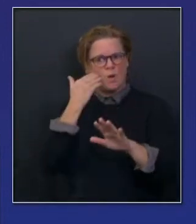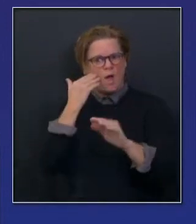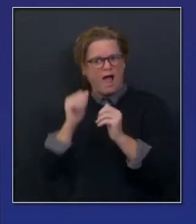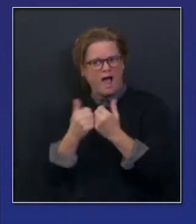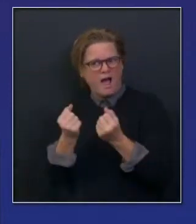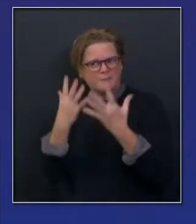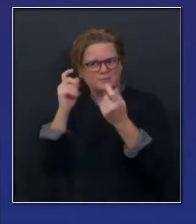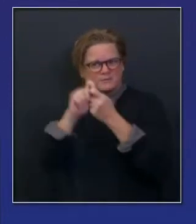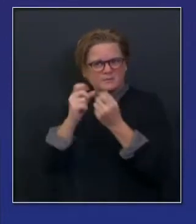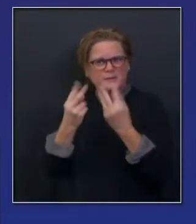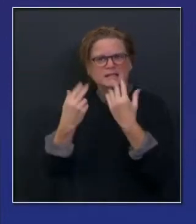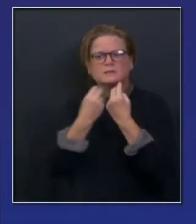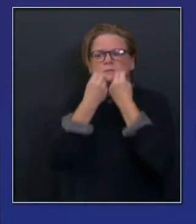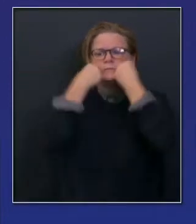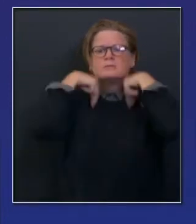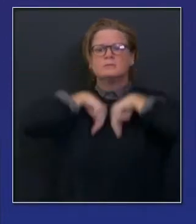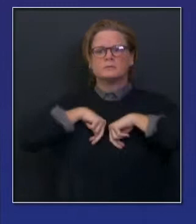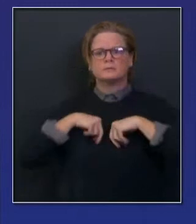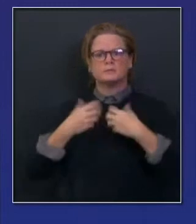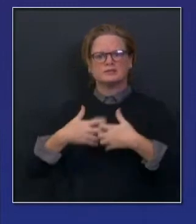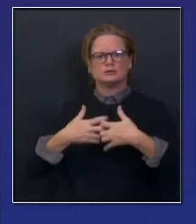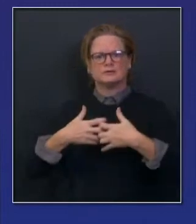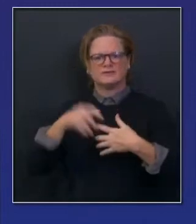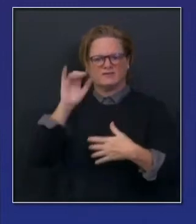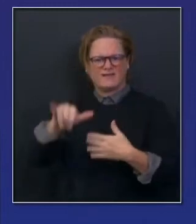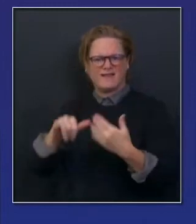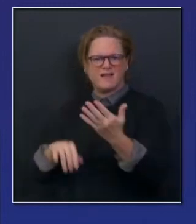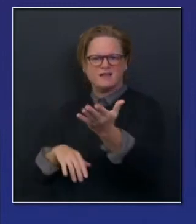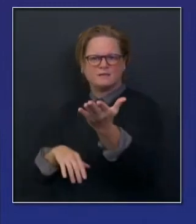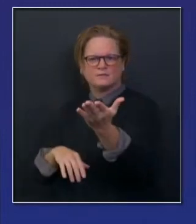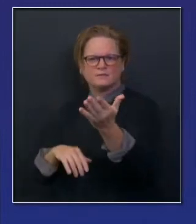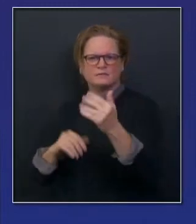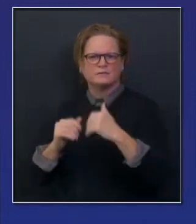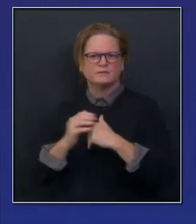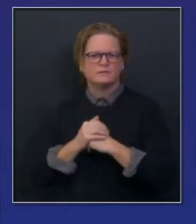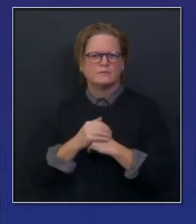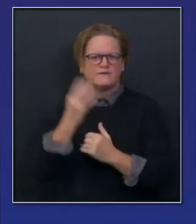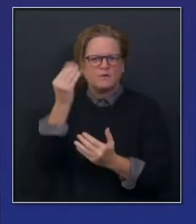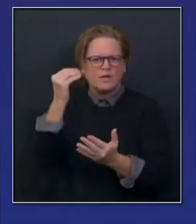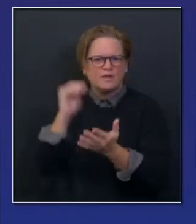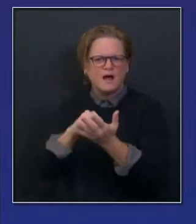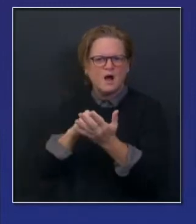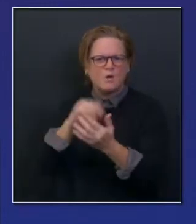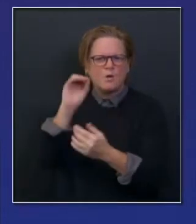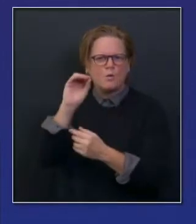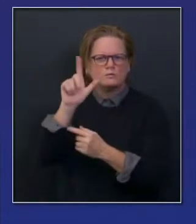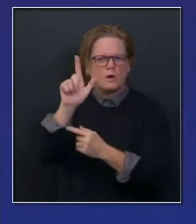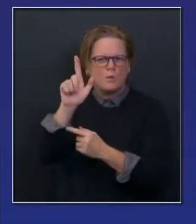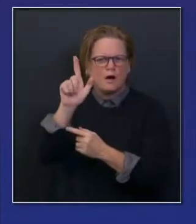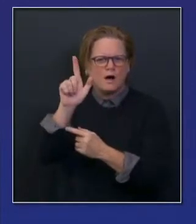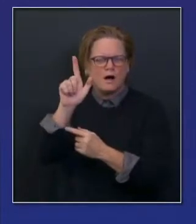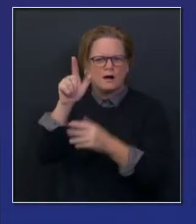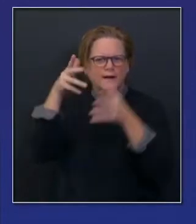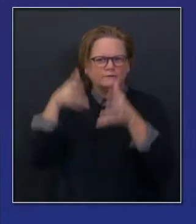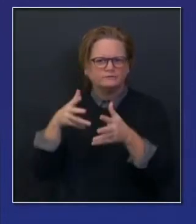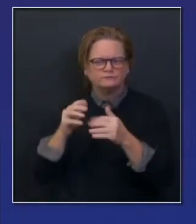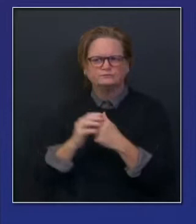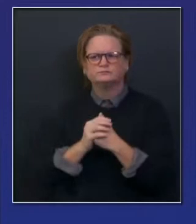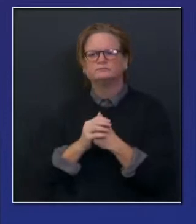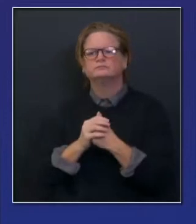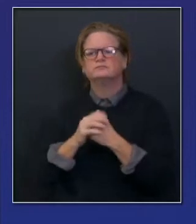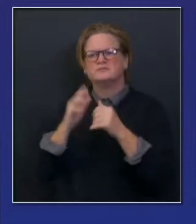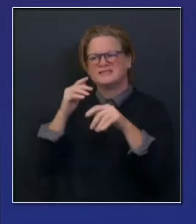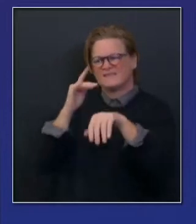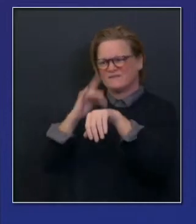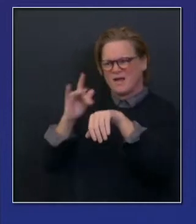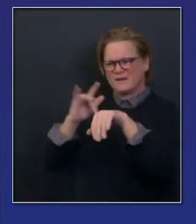where the state of California is in terms of accessing ventilators, which is foundational, staffing and vents. Then you have an ICU unit.